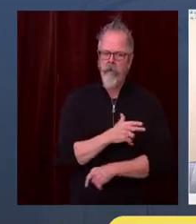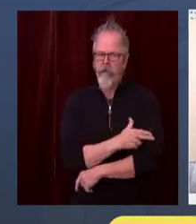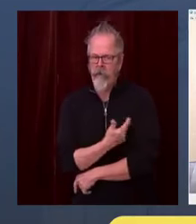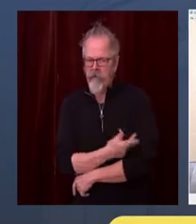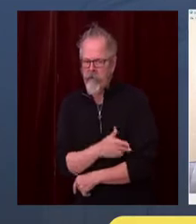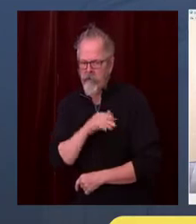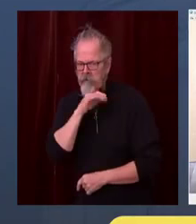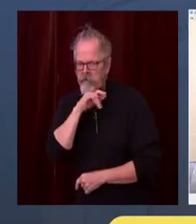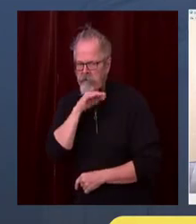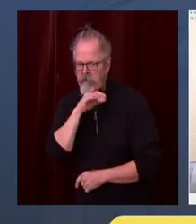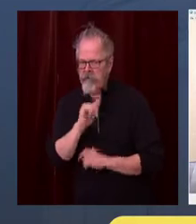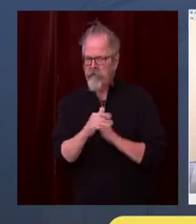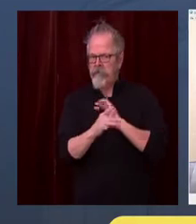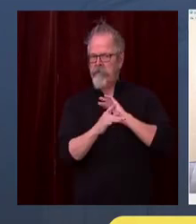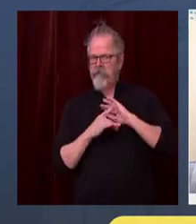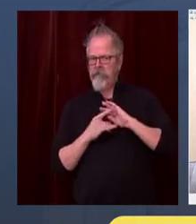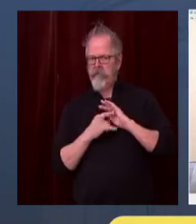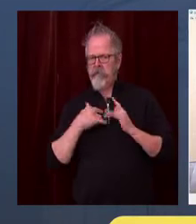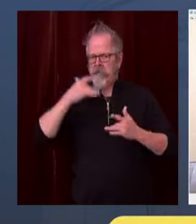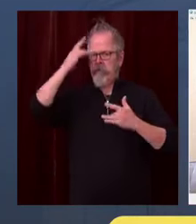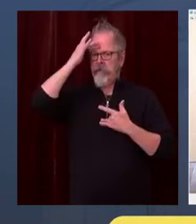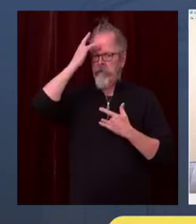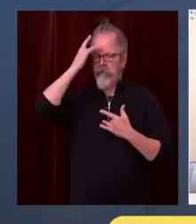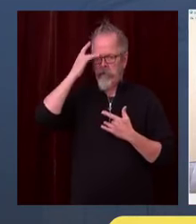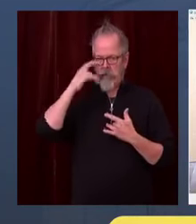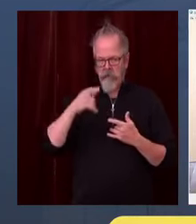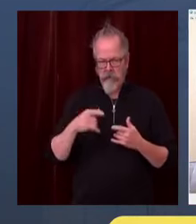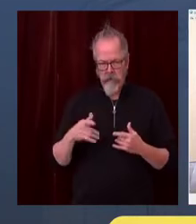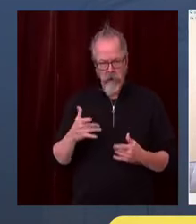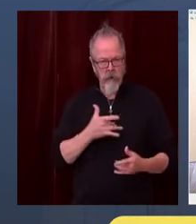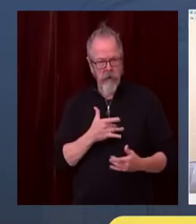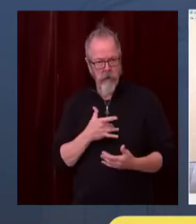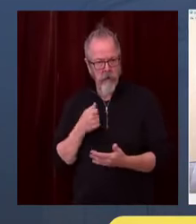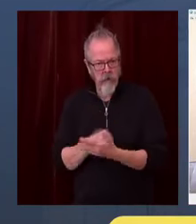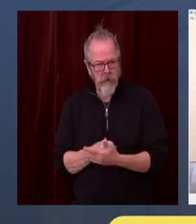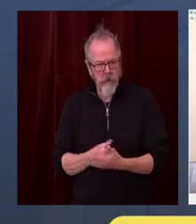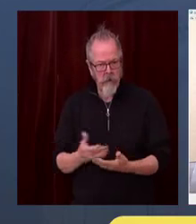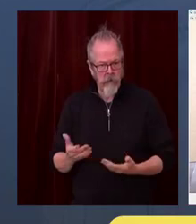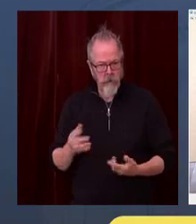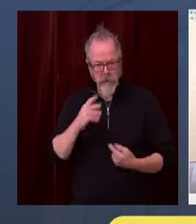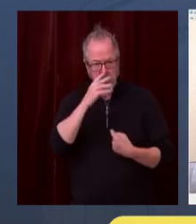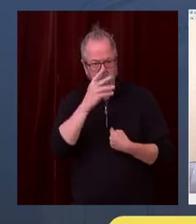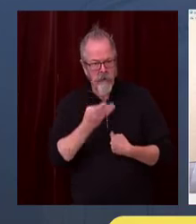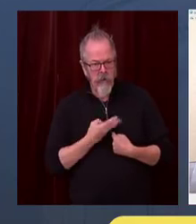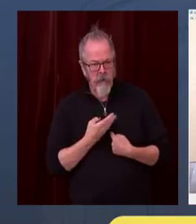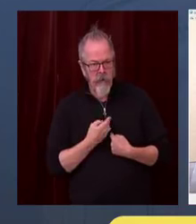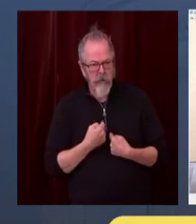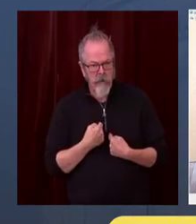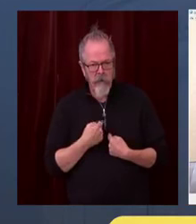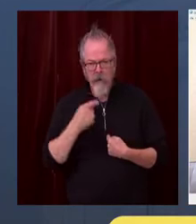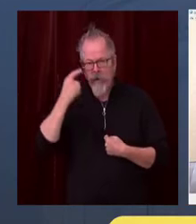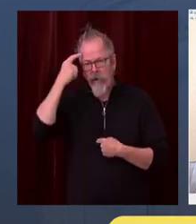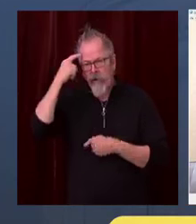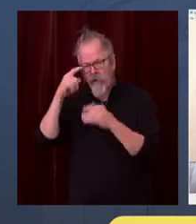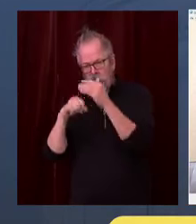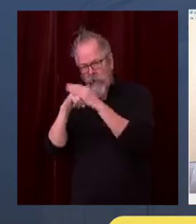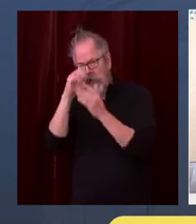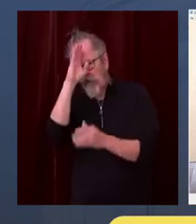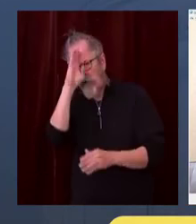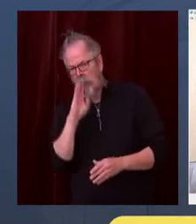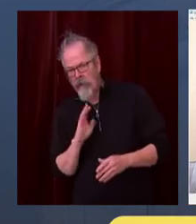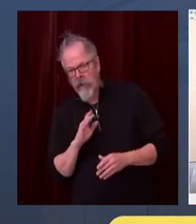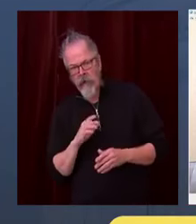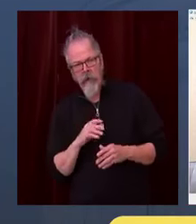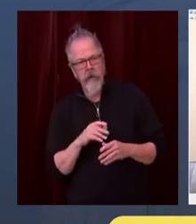These policies aren't going to be in place forever, and we're currently working closely with the Department of Health to develop a plan for